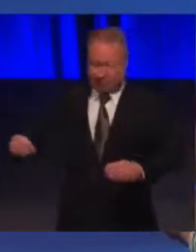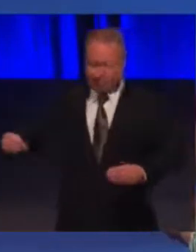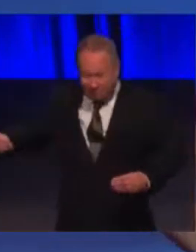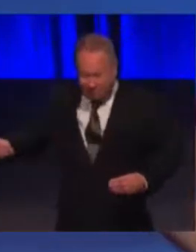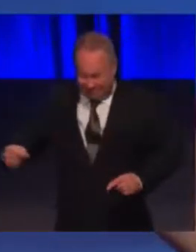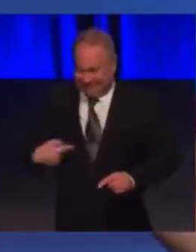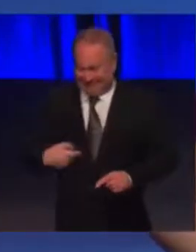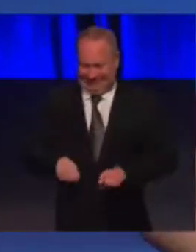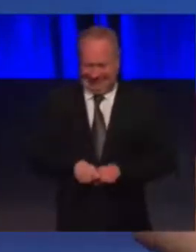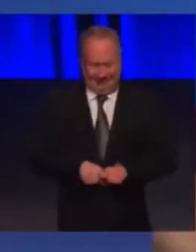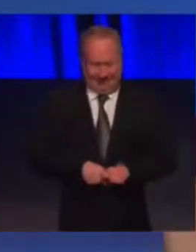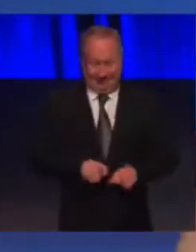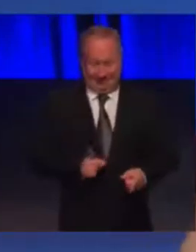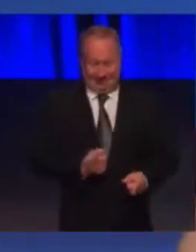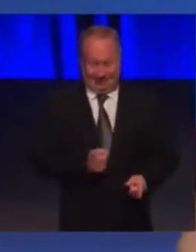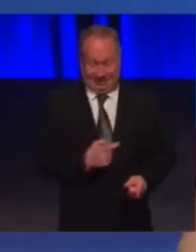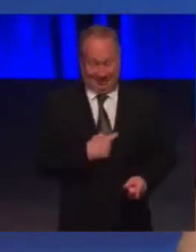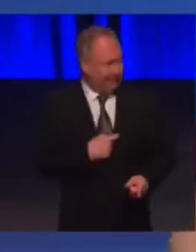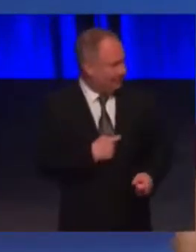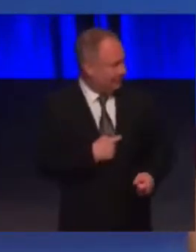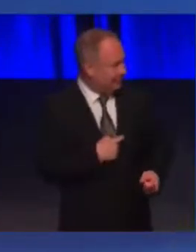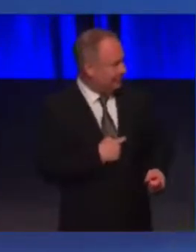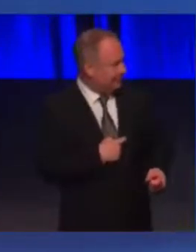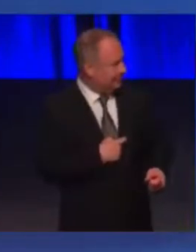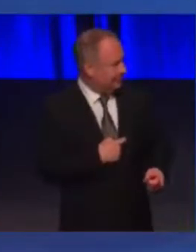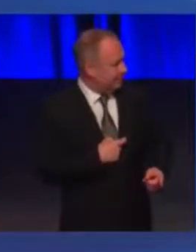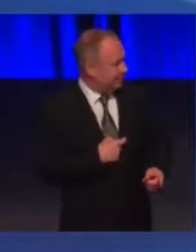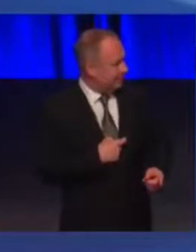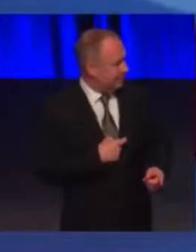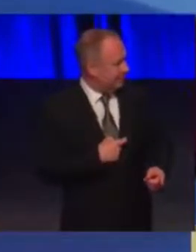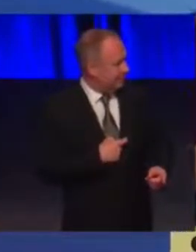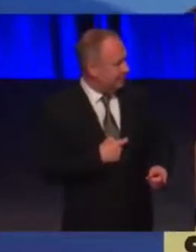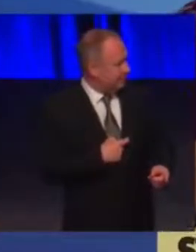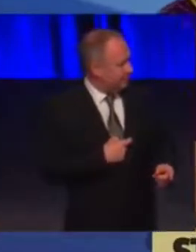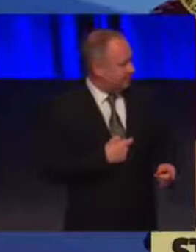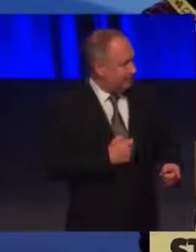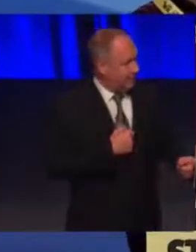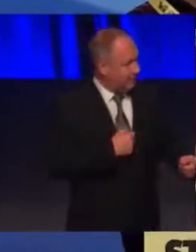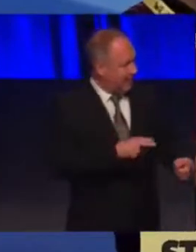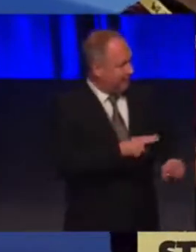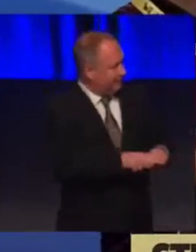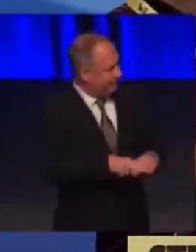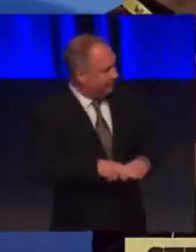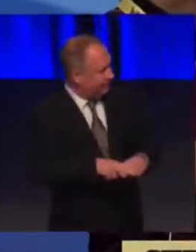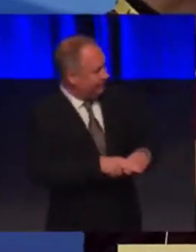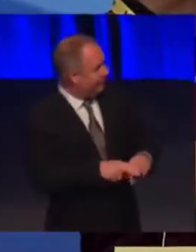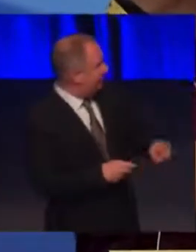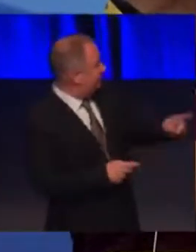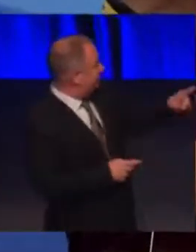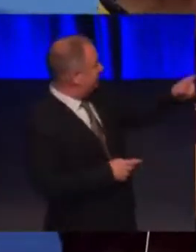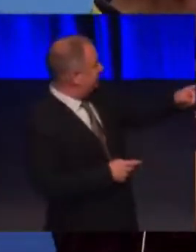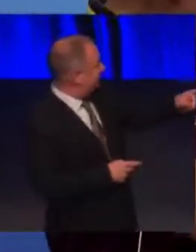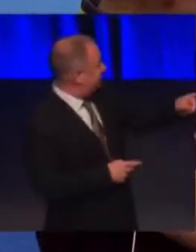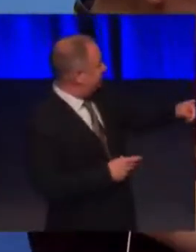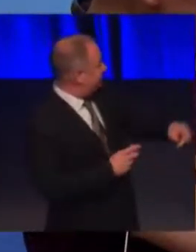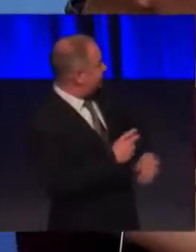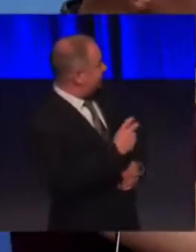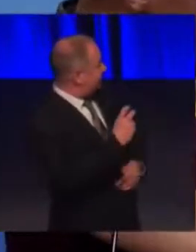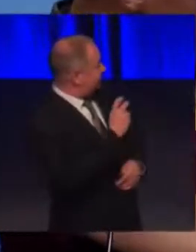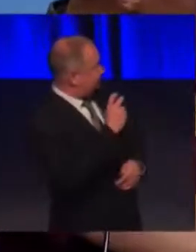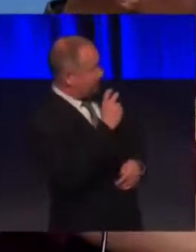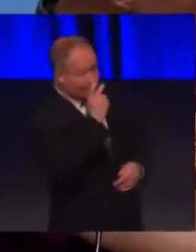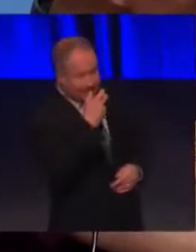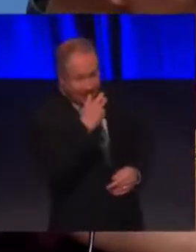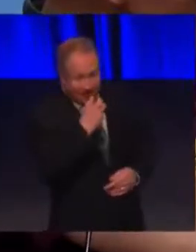So the first one is a picture of my family. And for the people who can't see this, this is a picture of us at the circus, my wife,